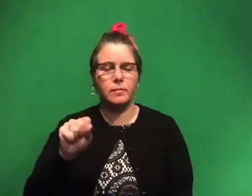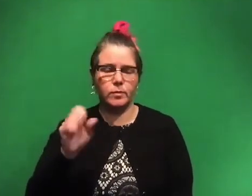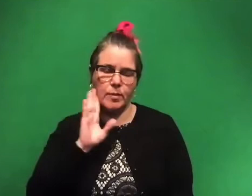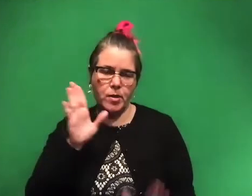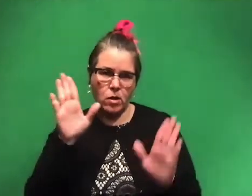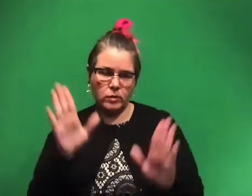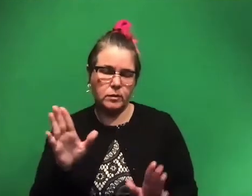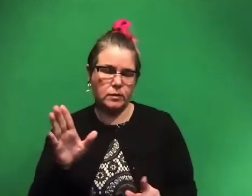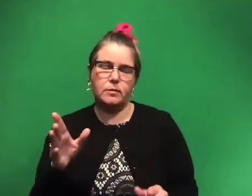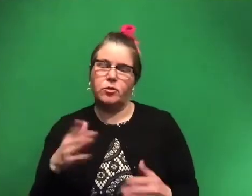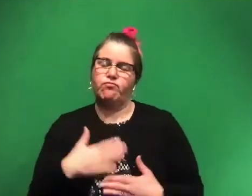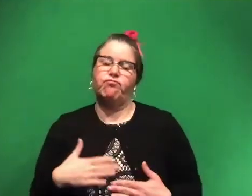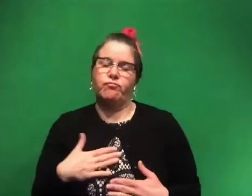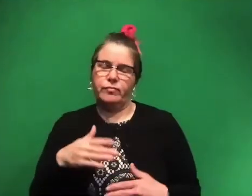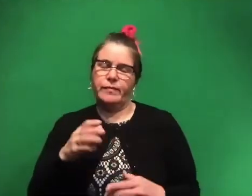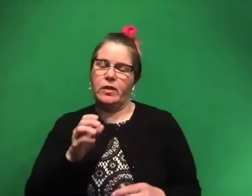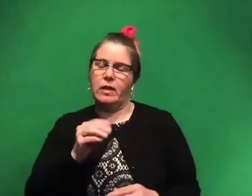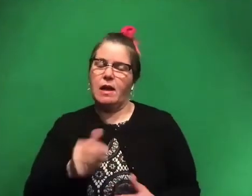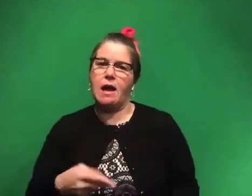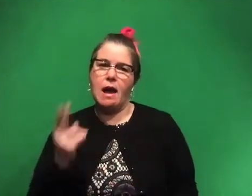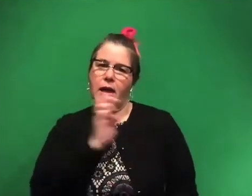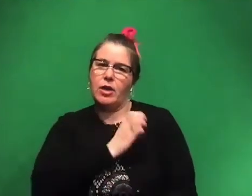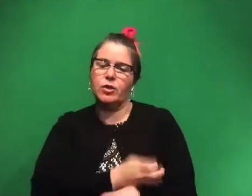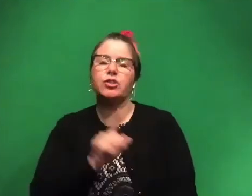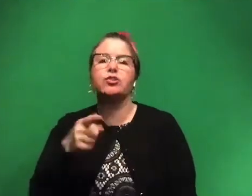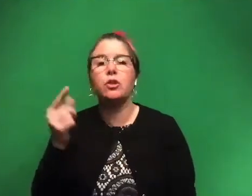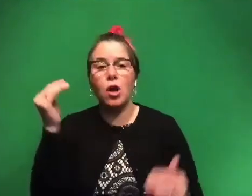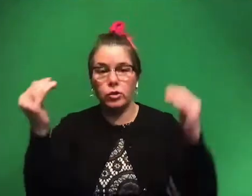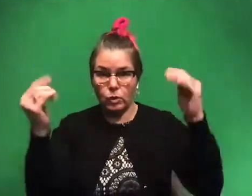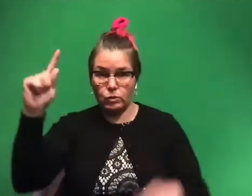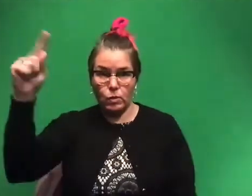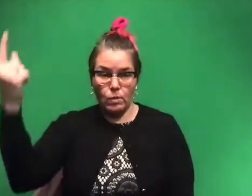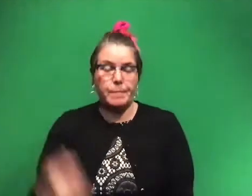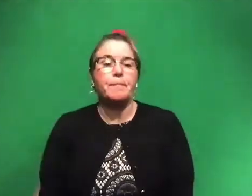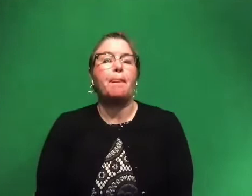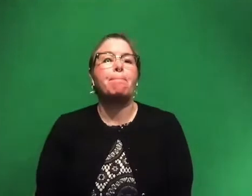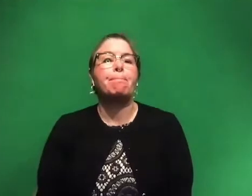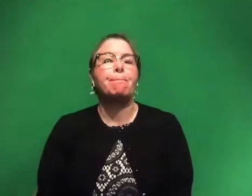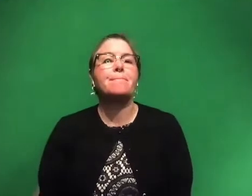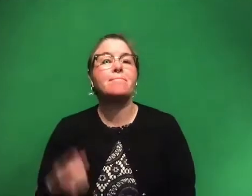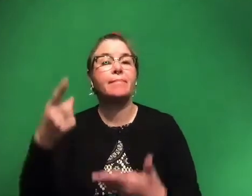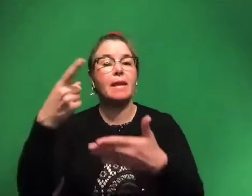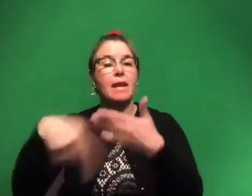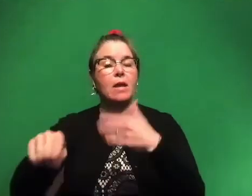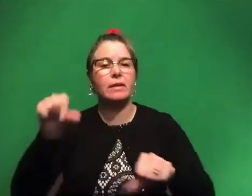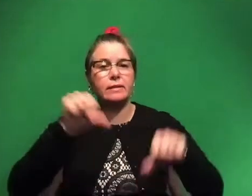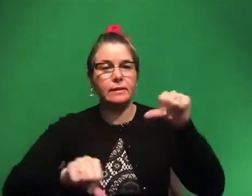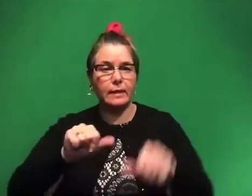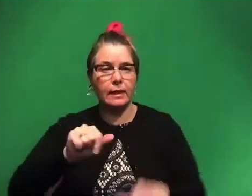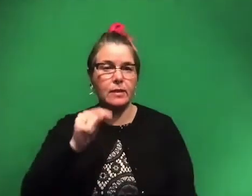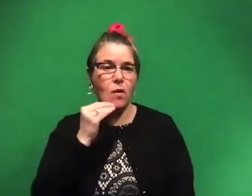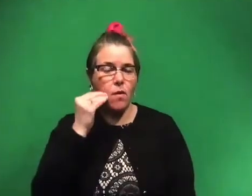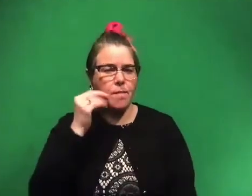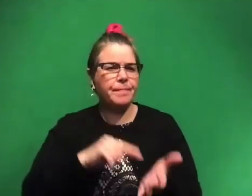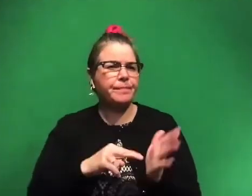He's super entertaining and energetic. And that's for just adults. And then next week, we're doing Science at Home, which is basically